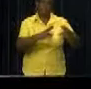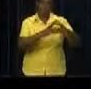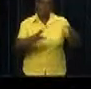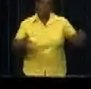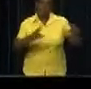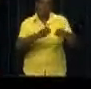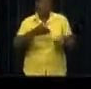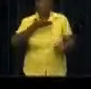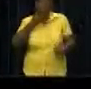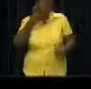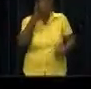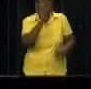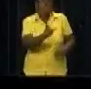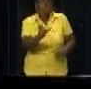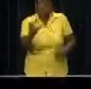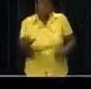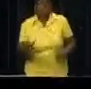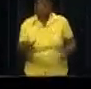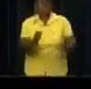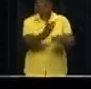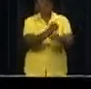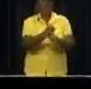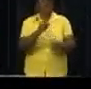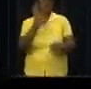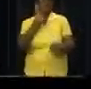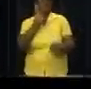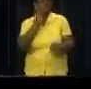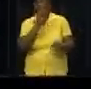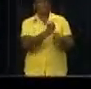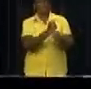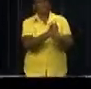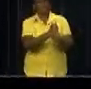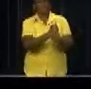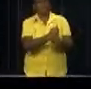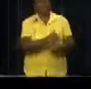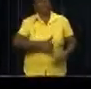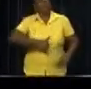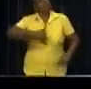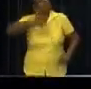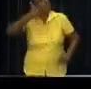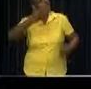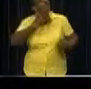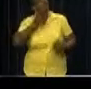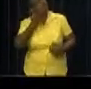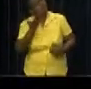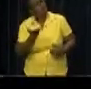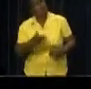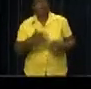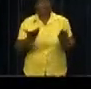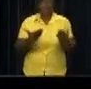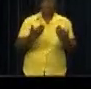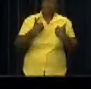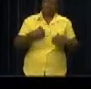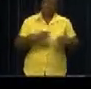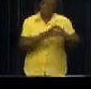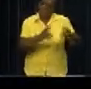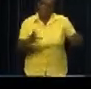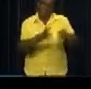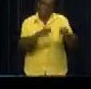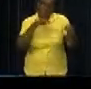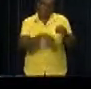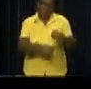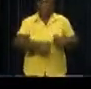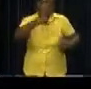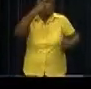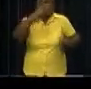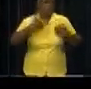Several companies help young people by providing employment during the school vacation period. Not only are young people helped,